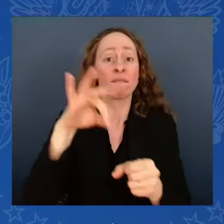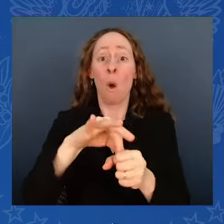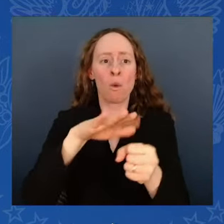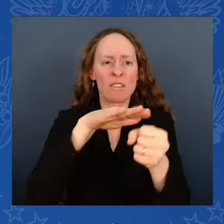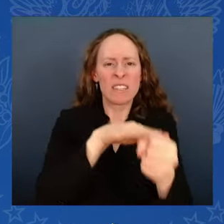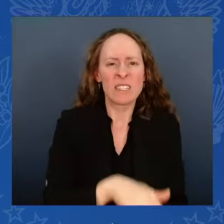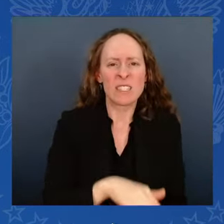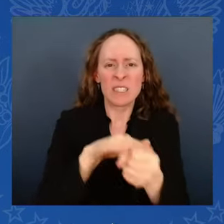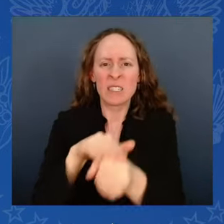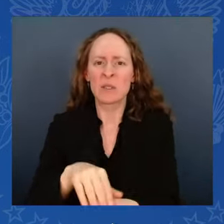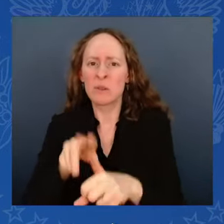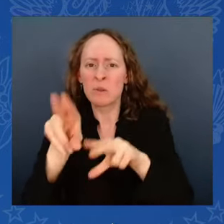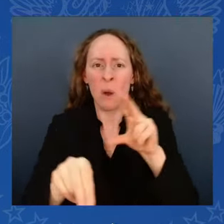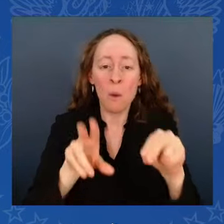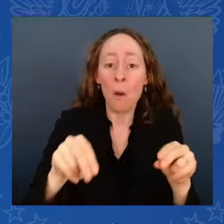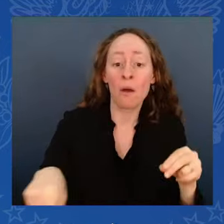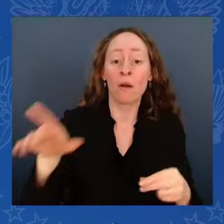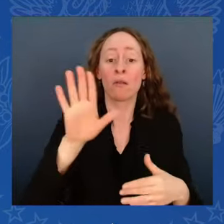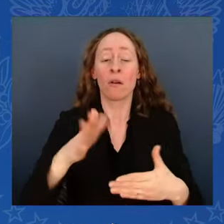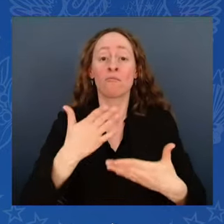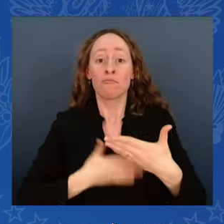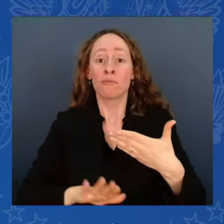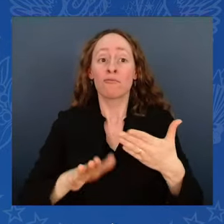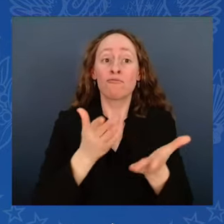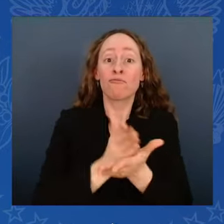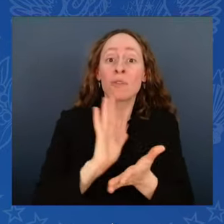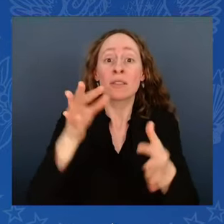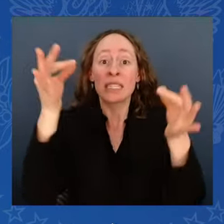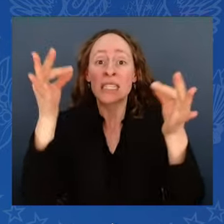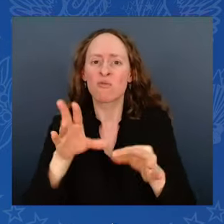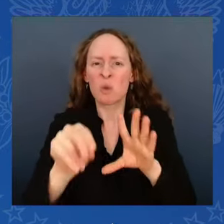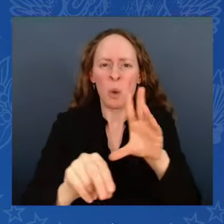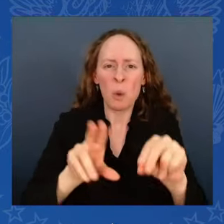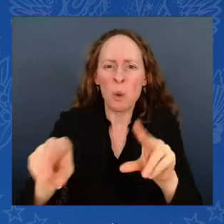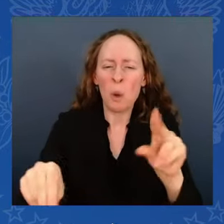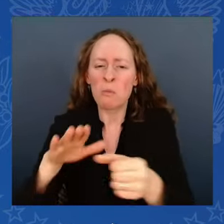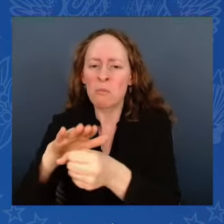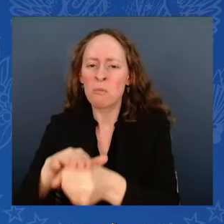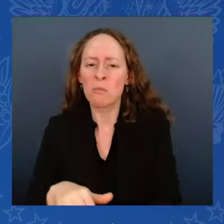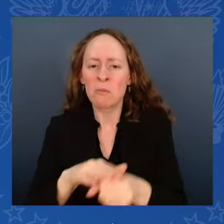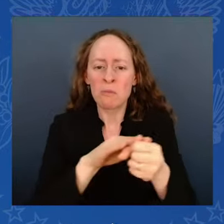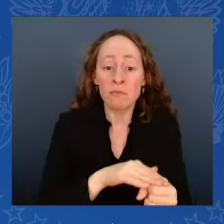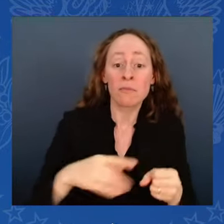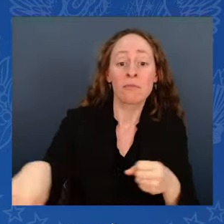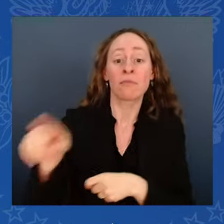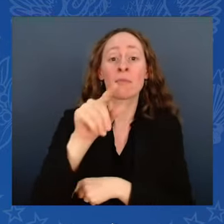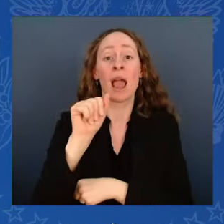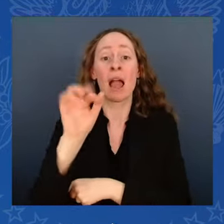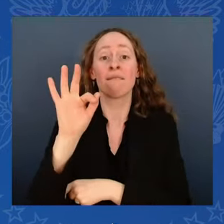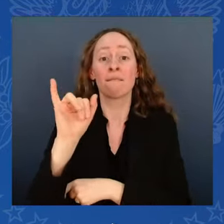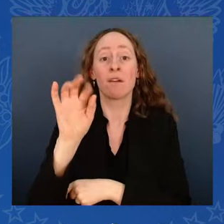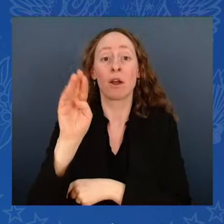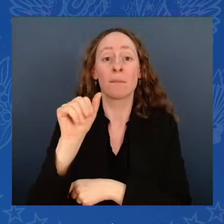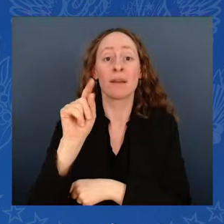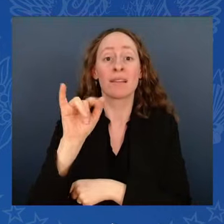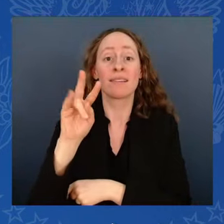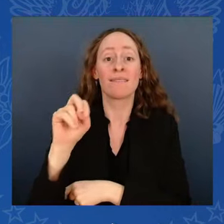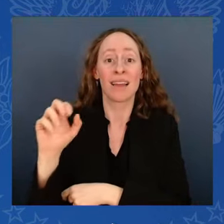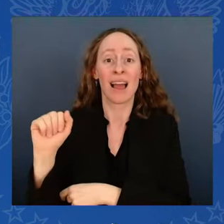And attacking diversity across American life. Banning books. This is 2024. Banning books.